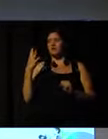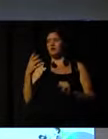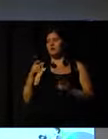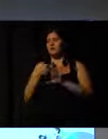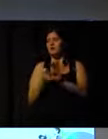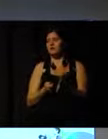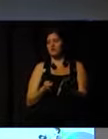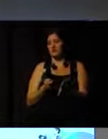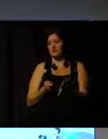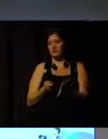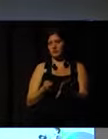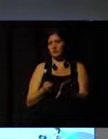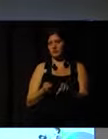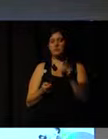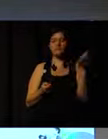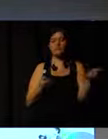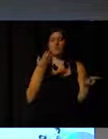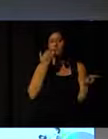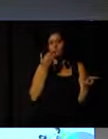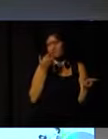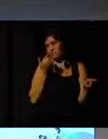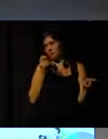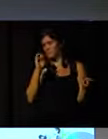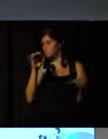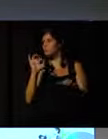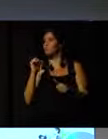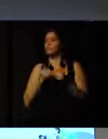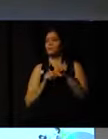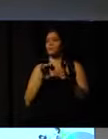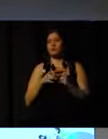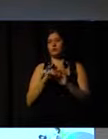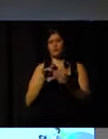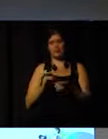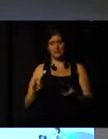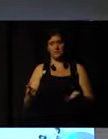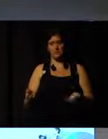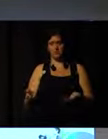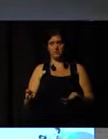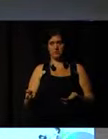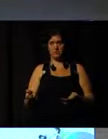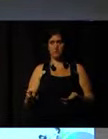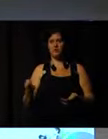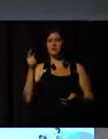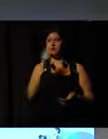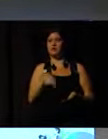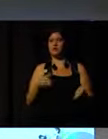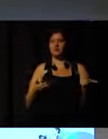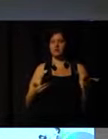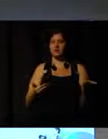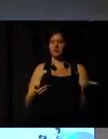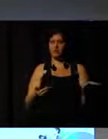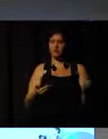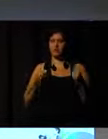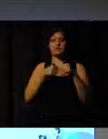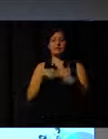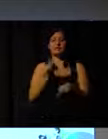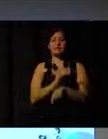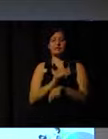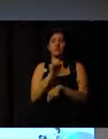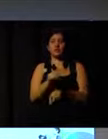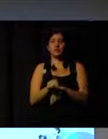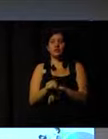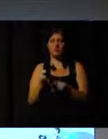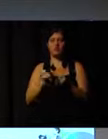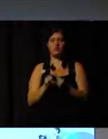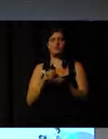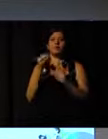could make available three or four tickets for the Olympic Games. And these youngsters